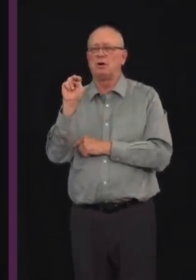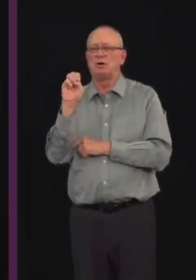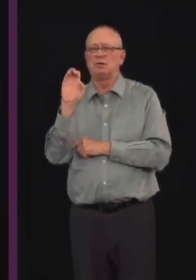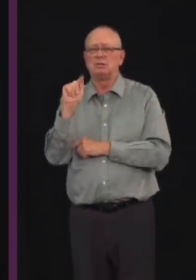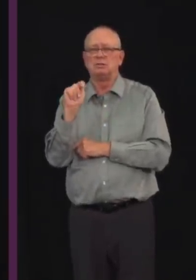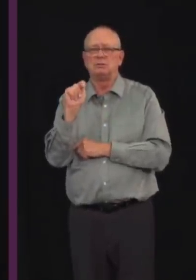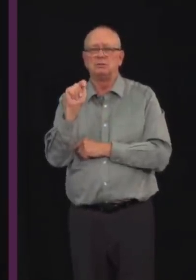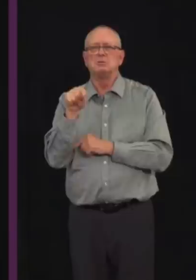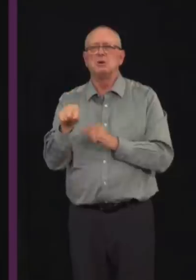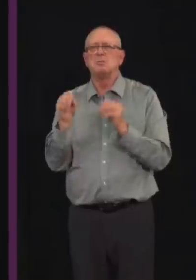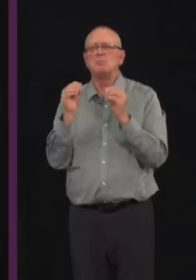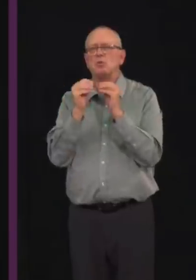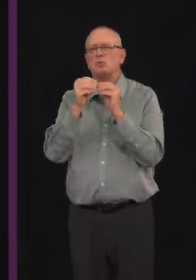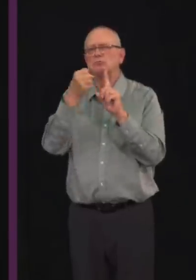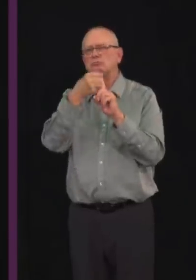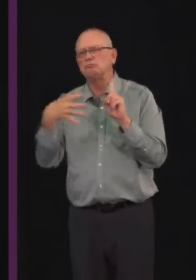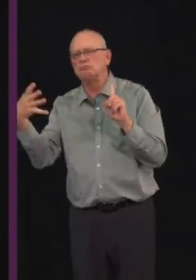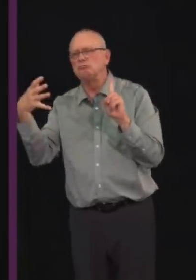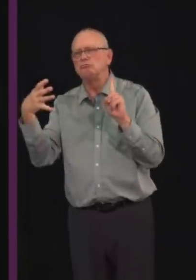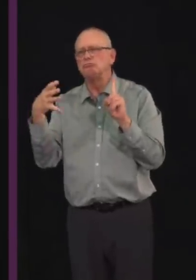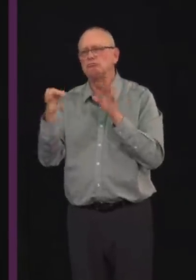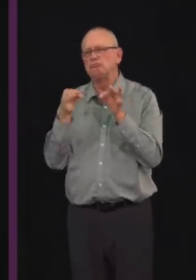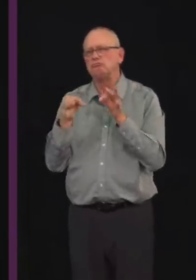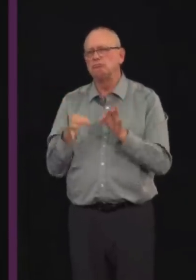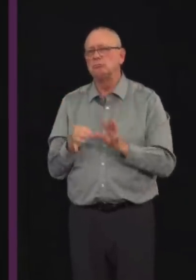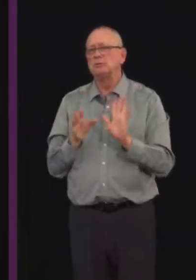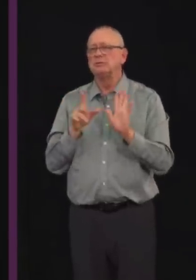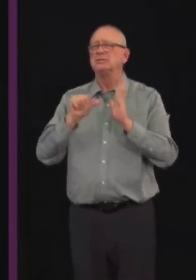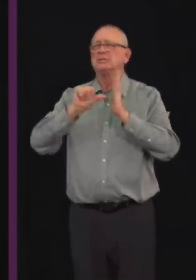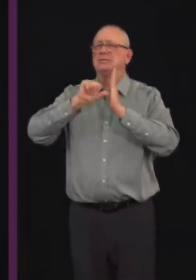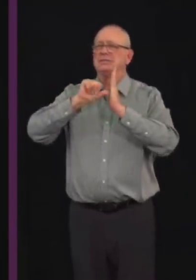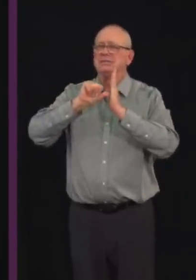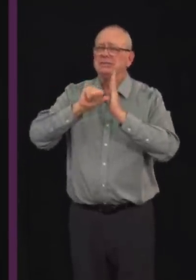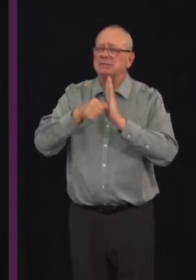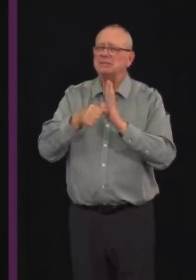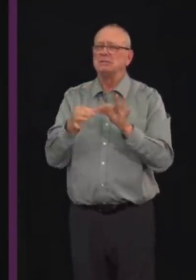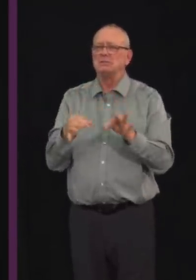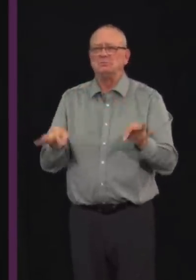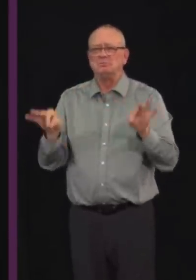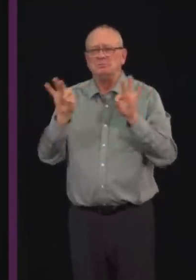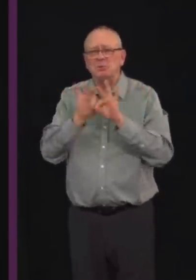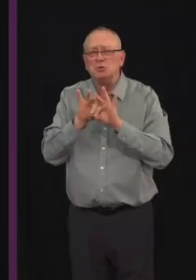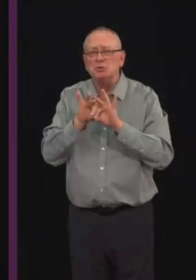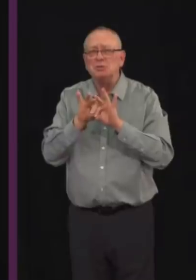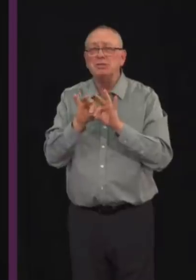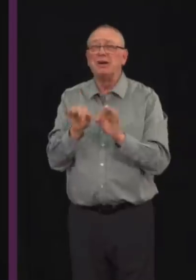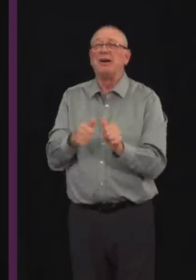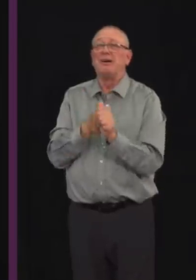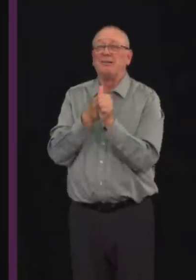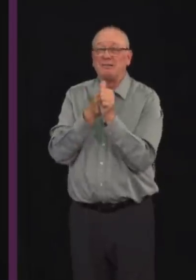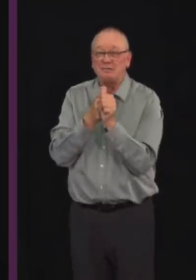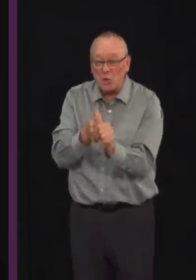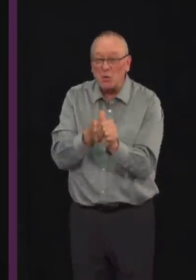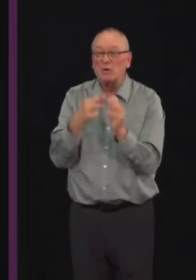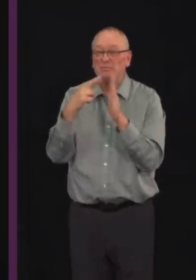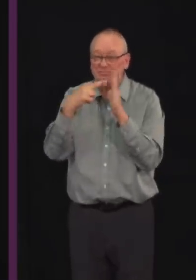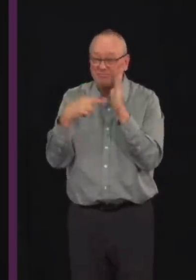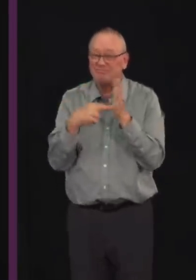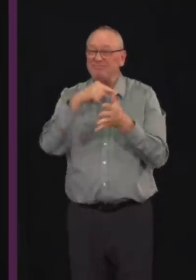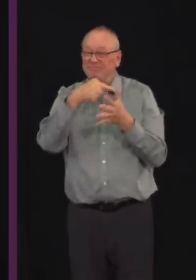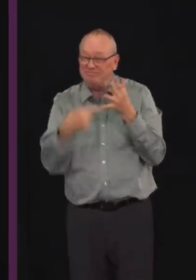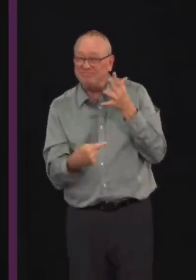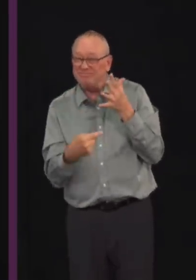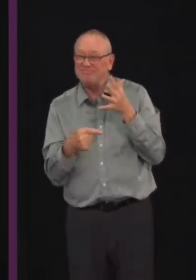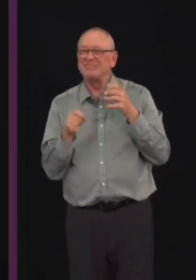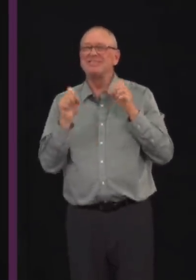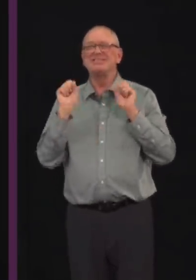cannot emphasize how important it is to enjoy all these renewed activities while still being diligent about the basics of public health